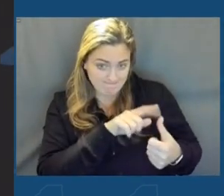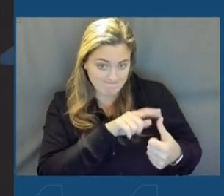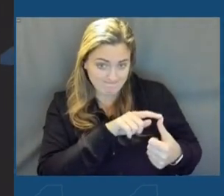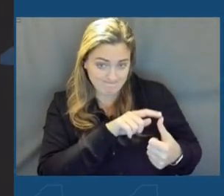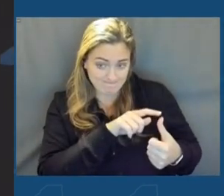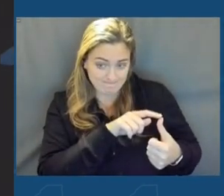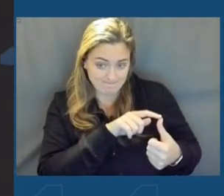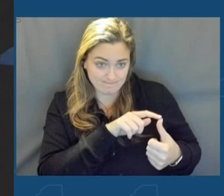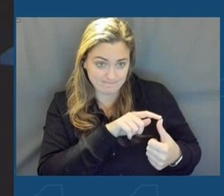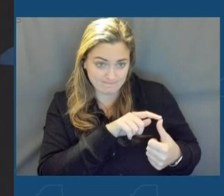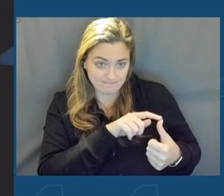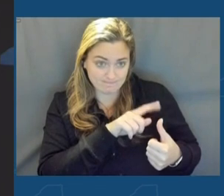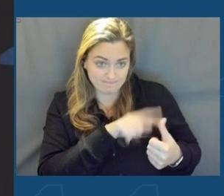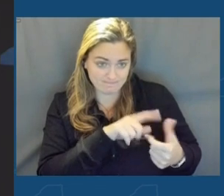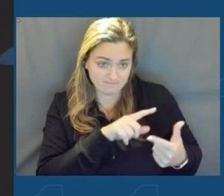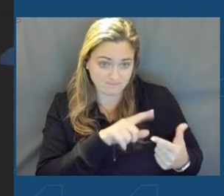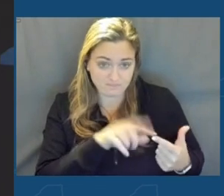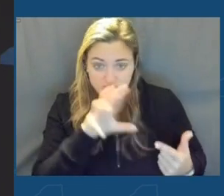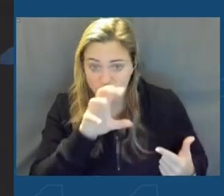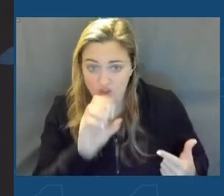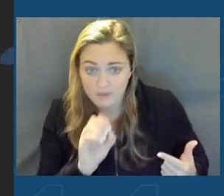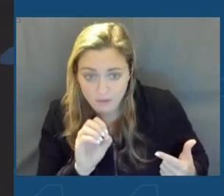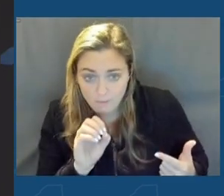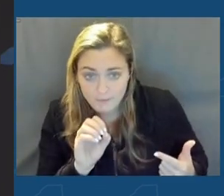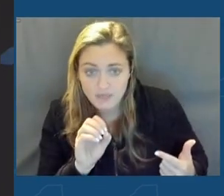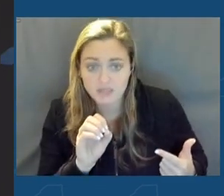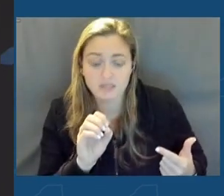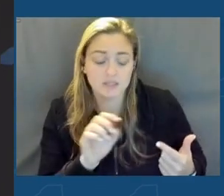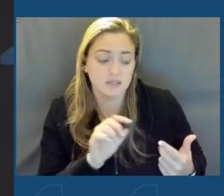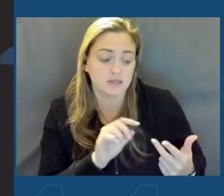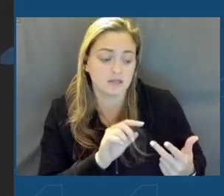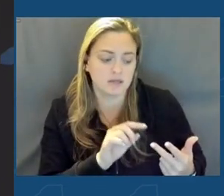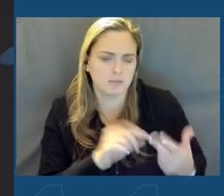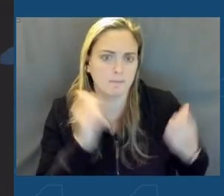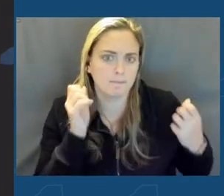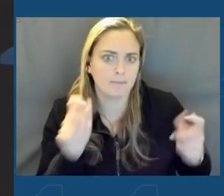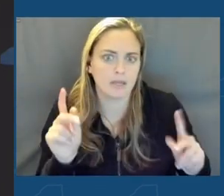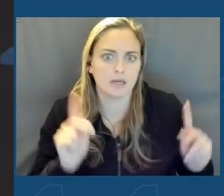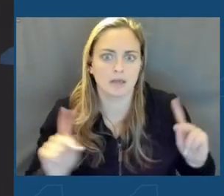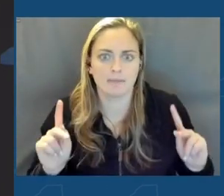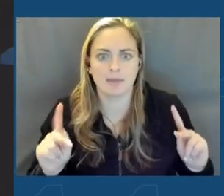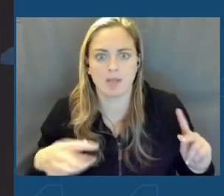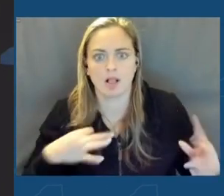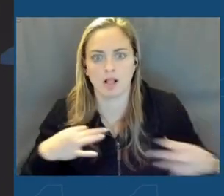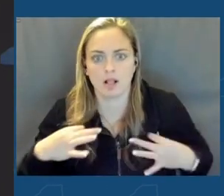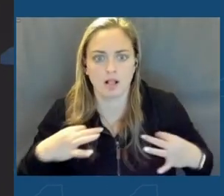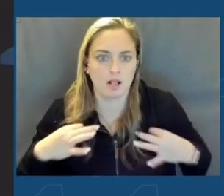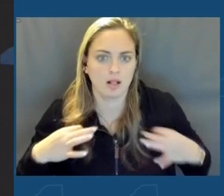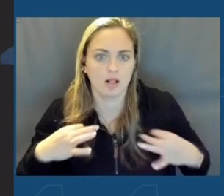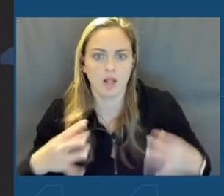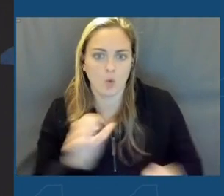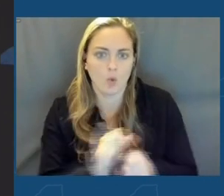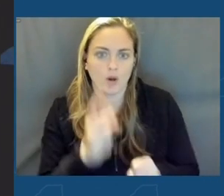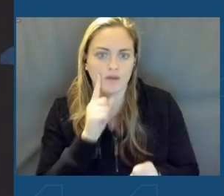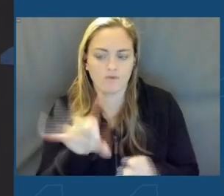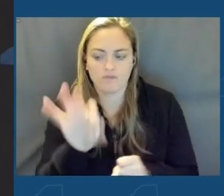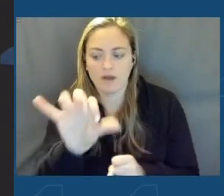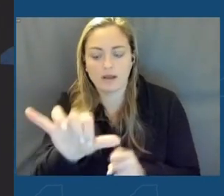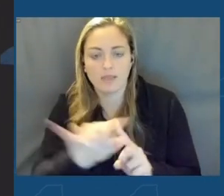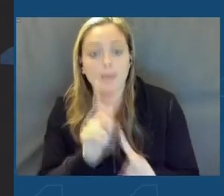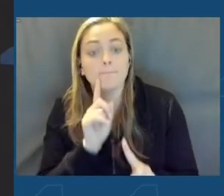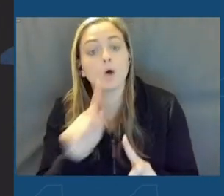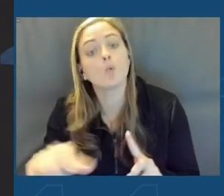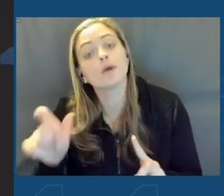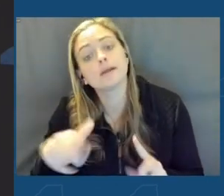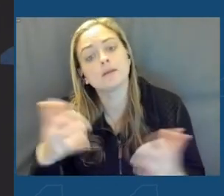to get the premier company. And certainly, we had many people working on that. We also needed,